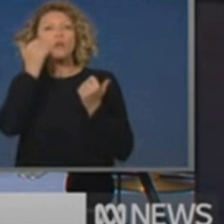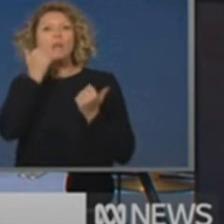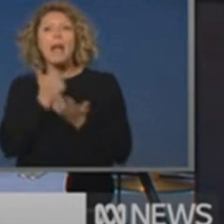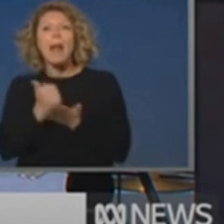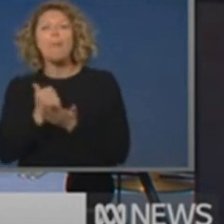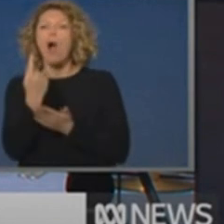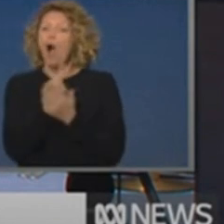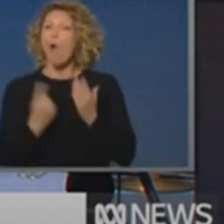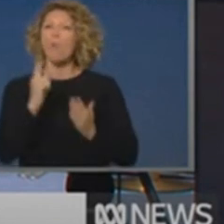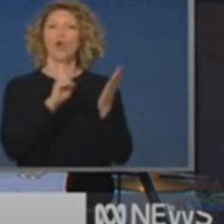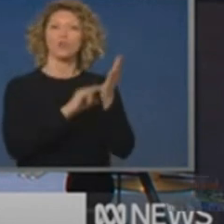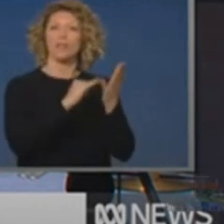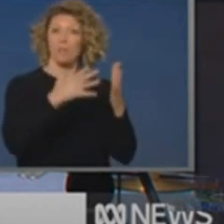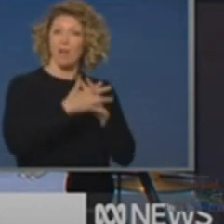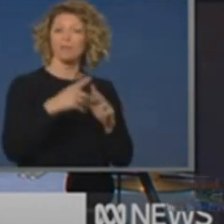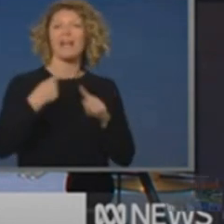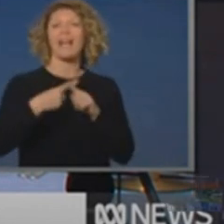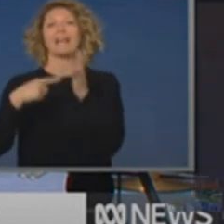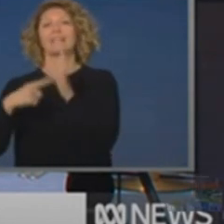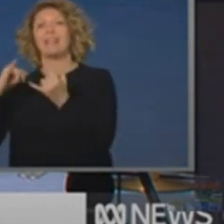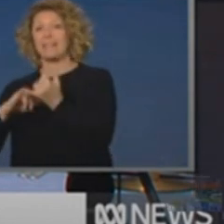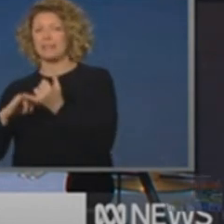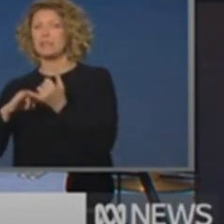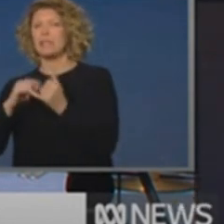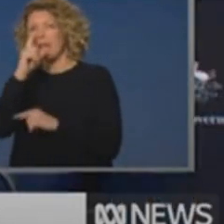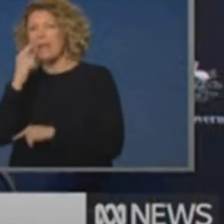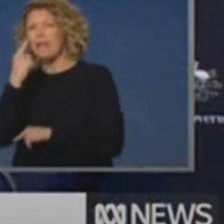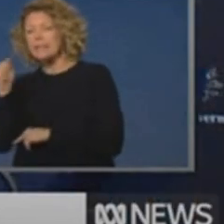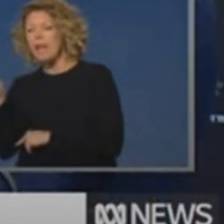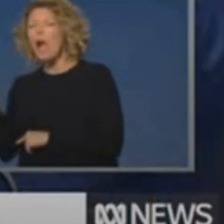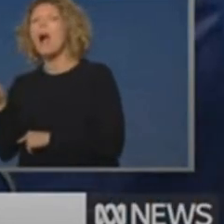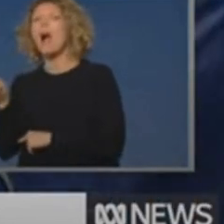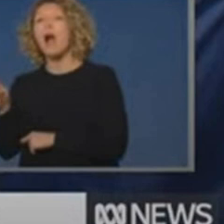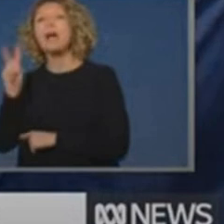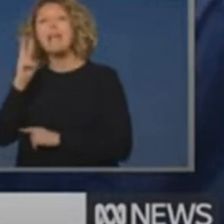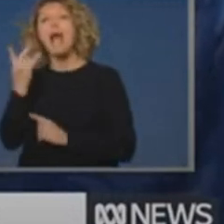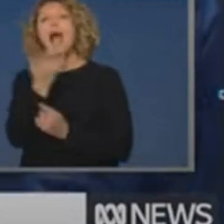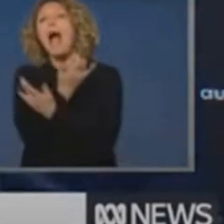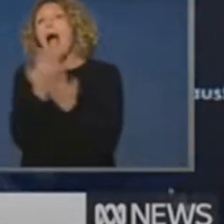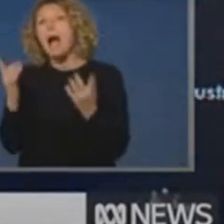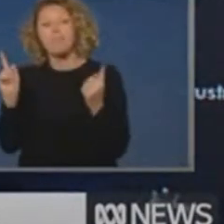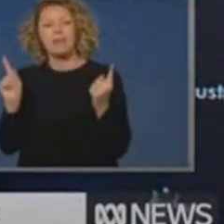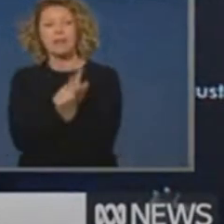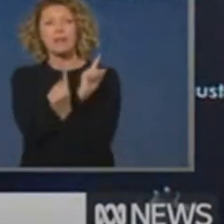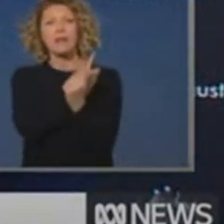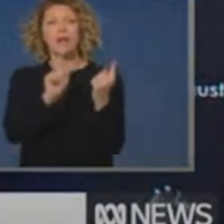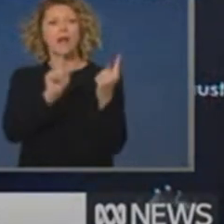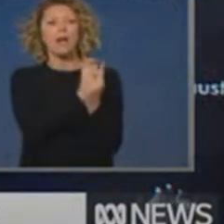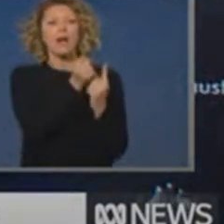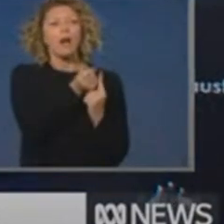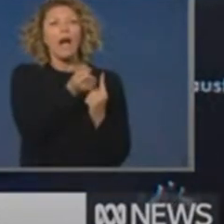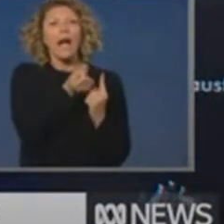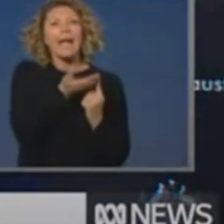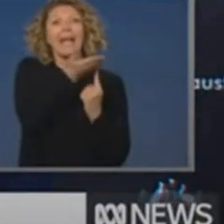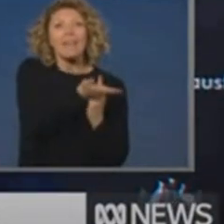in New South Wales and Tasmania are there enough numbers to show an effective reproduction number. even then they're pretty much